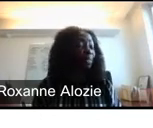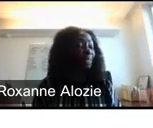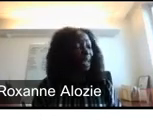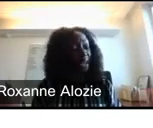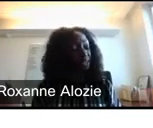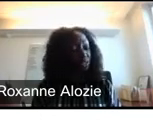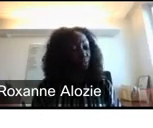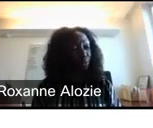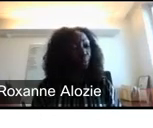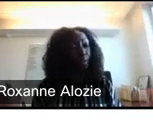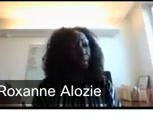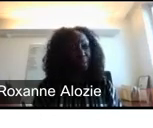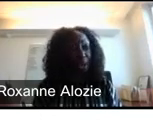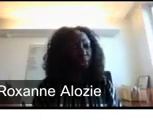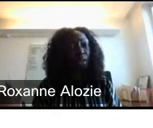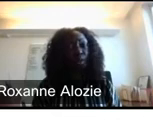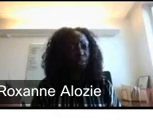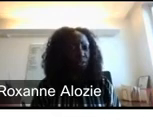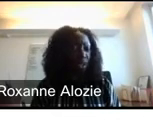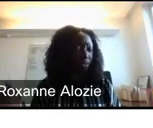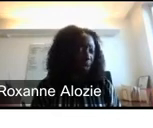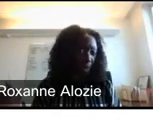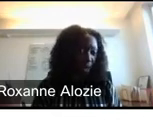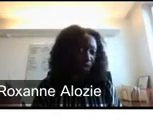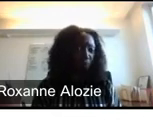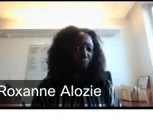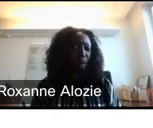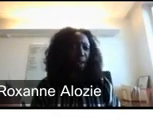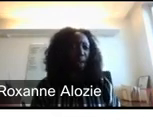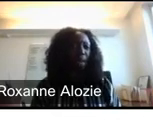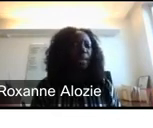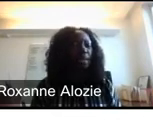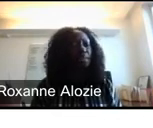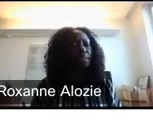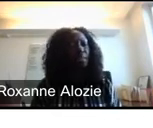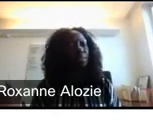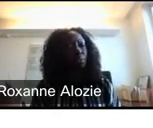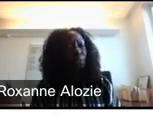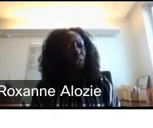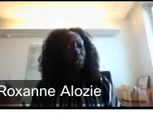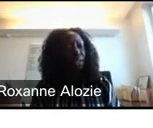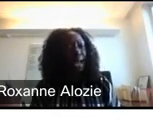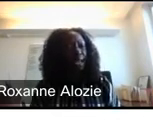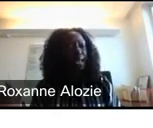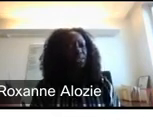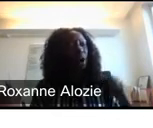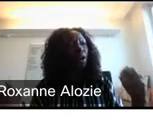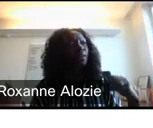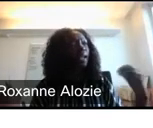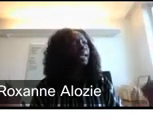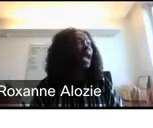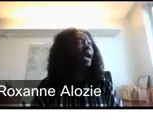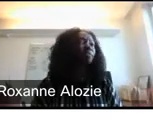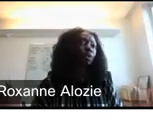that people didn't have access to before, whether that be healthcare or internet or something else. And then I think the other thing that we're going to look at is,